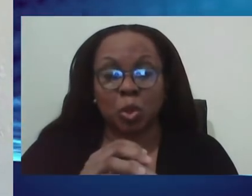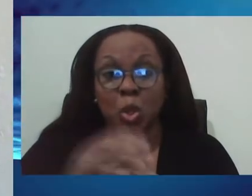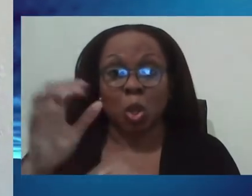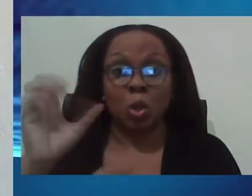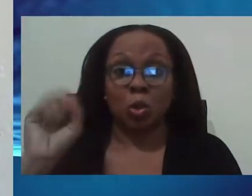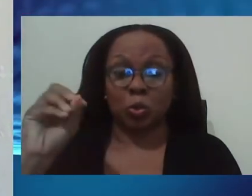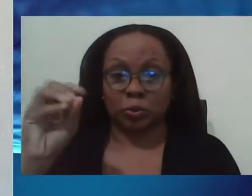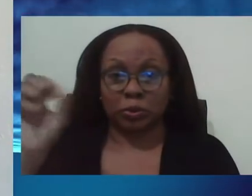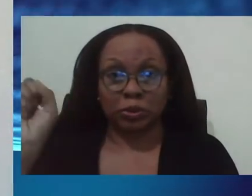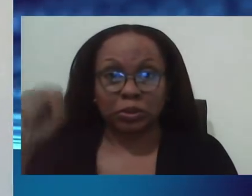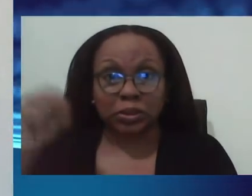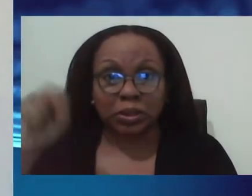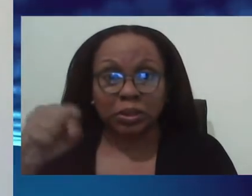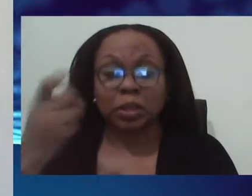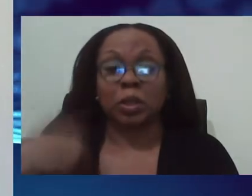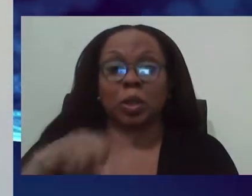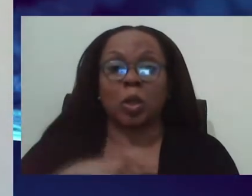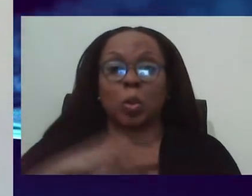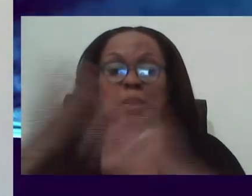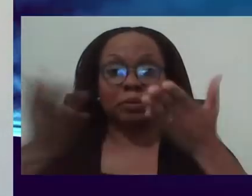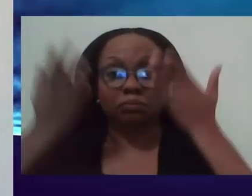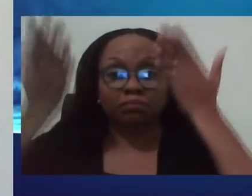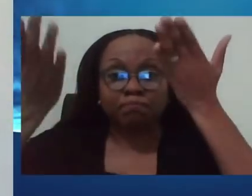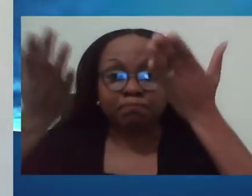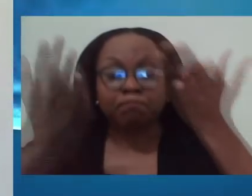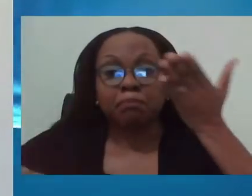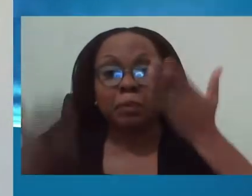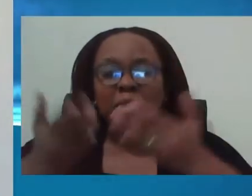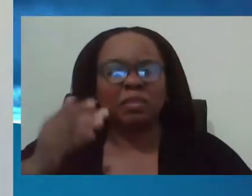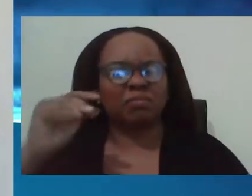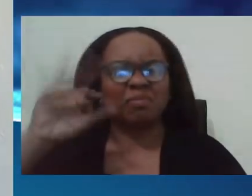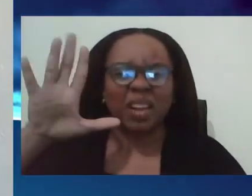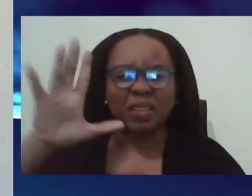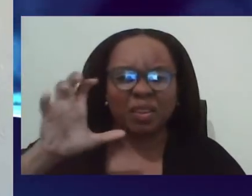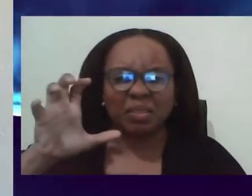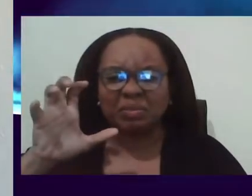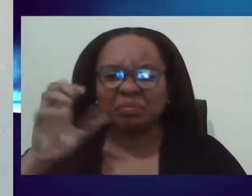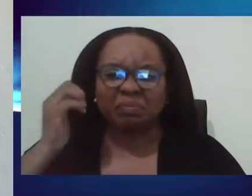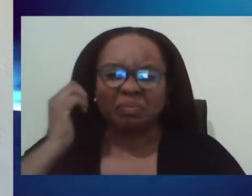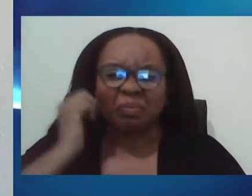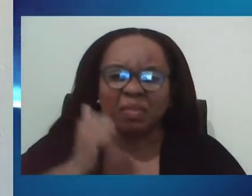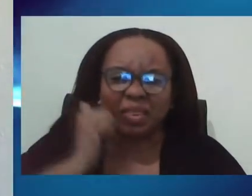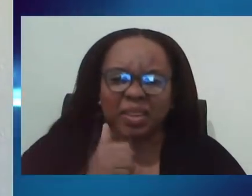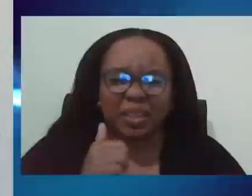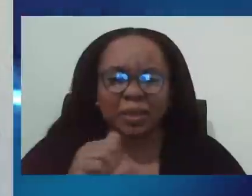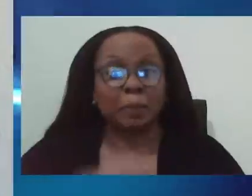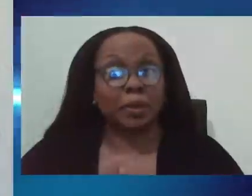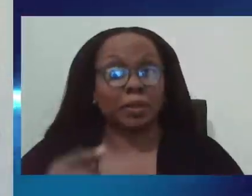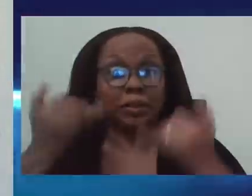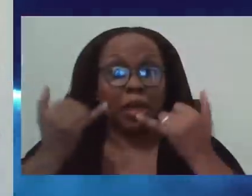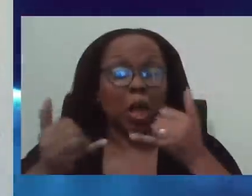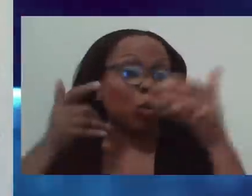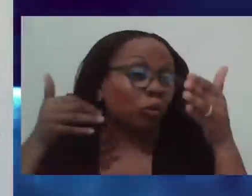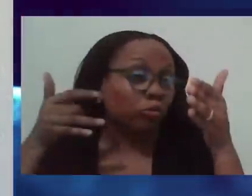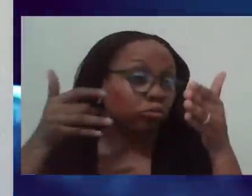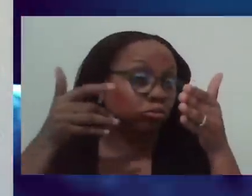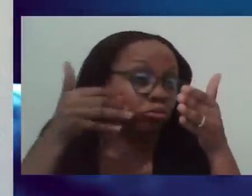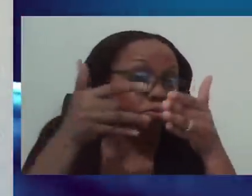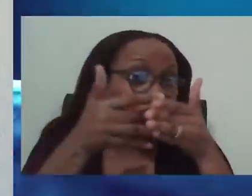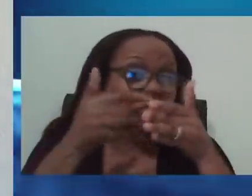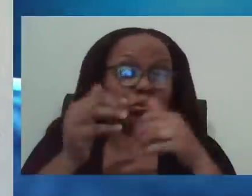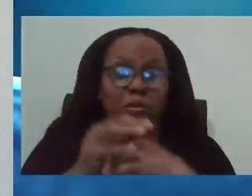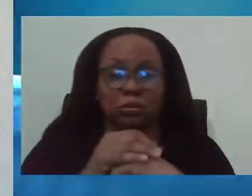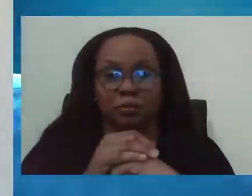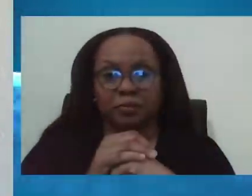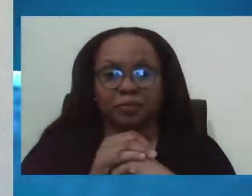have suggested 500 cases in August. But I want to show you something, because we actually run these